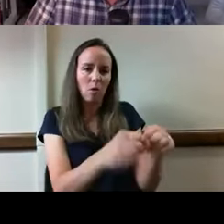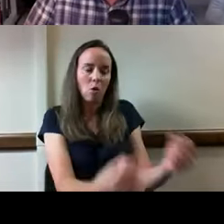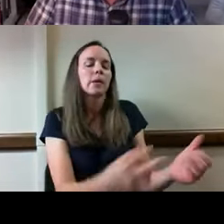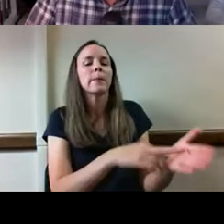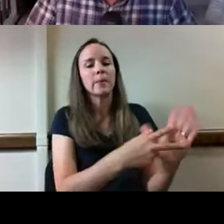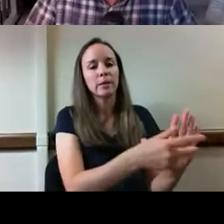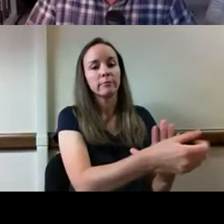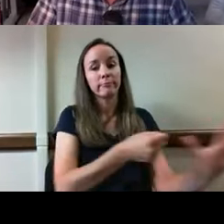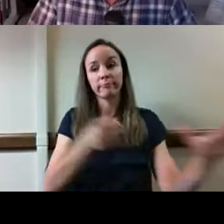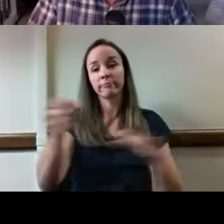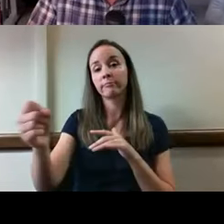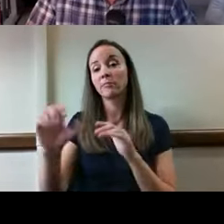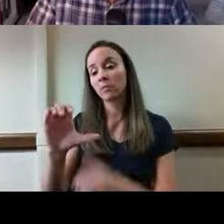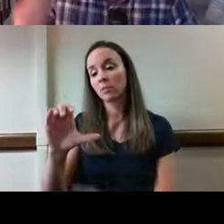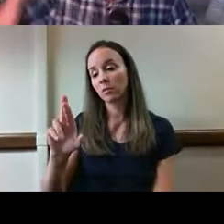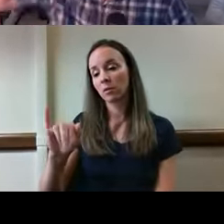as well.